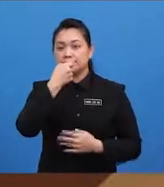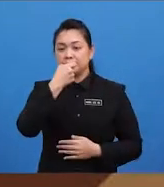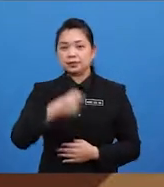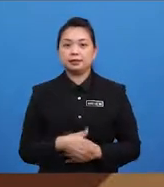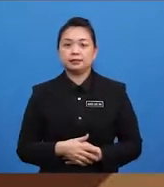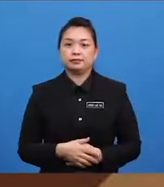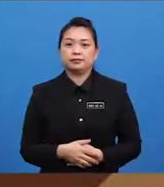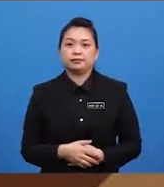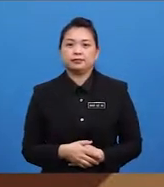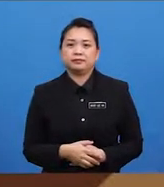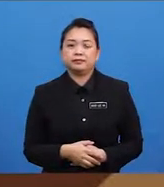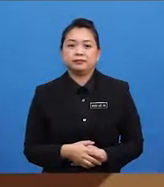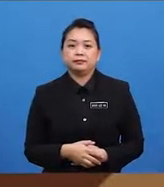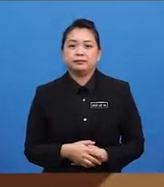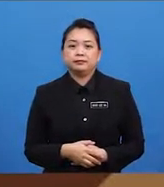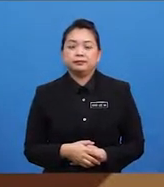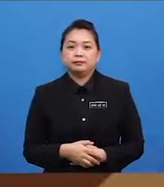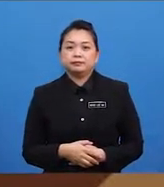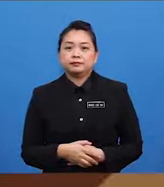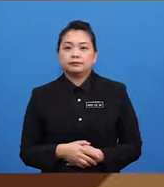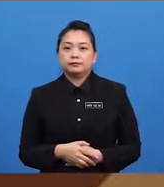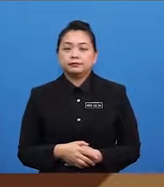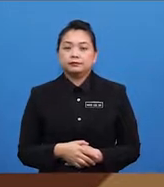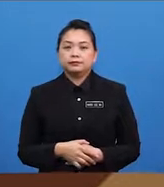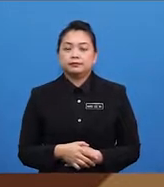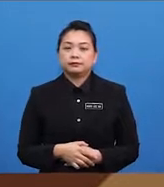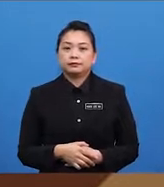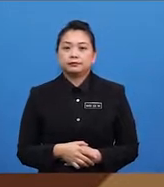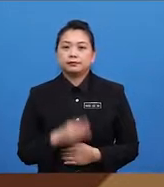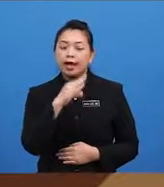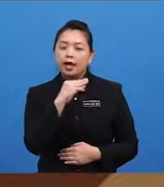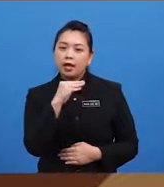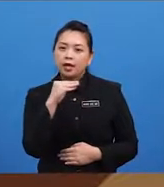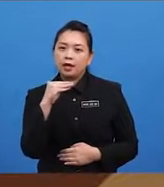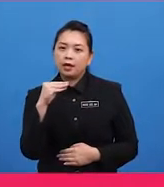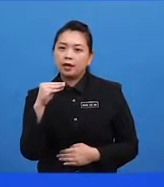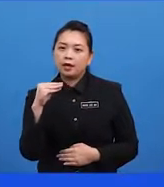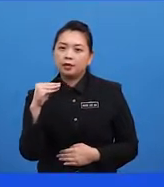Peanut bread, chocolate chips, and...